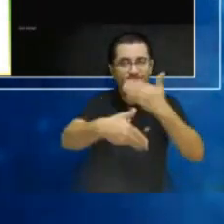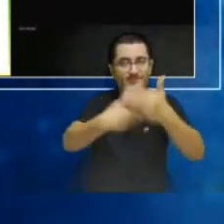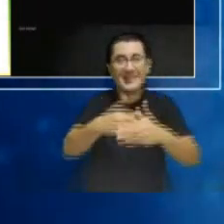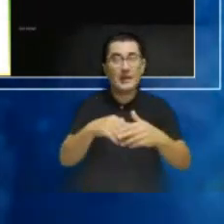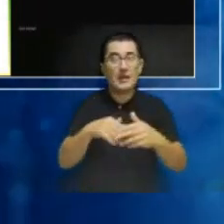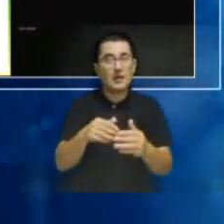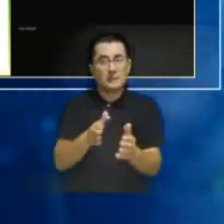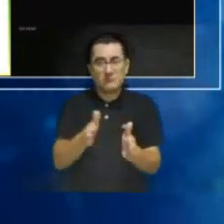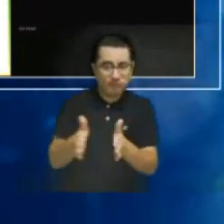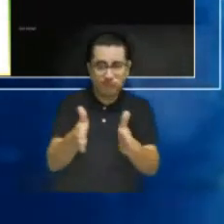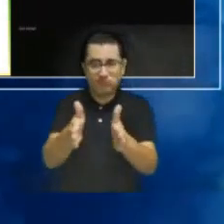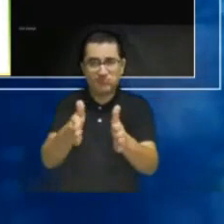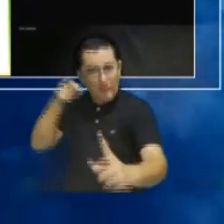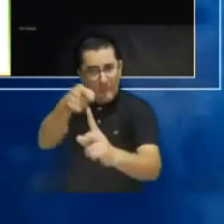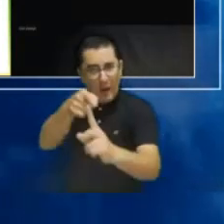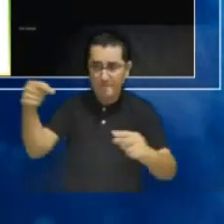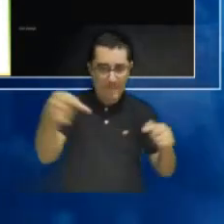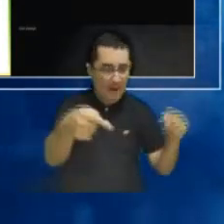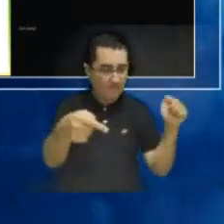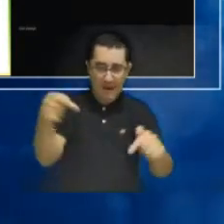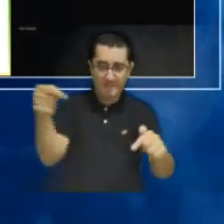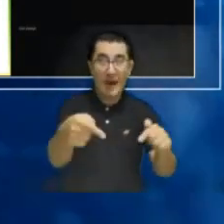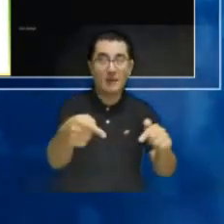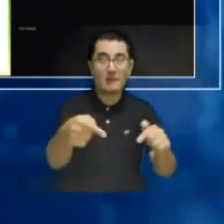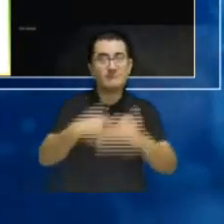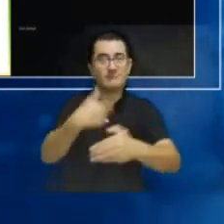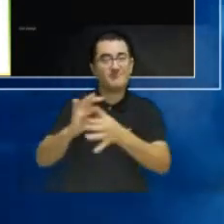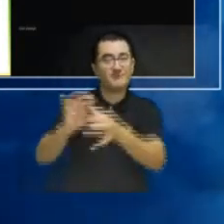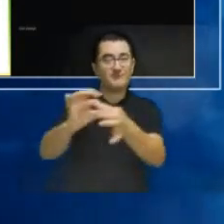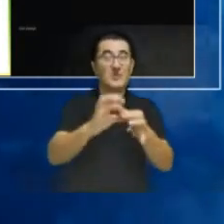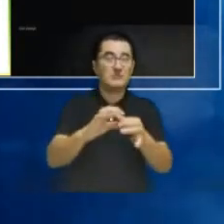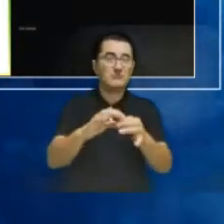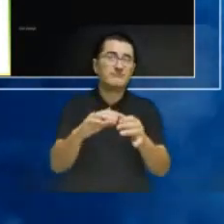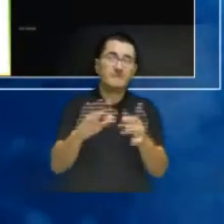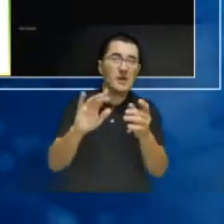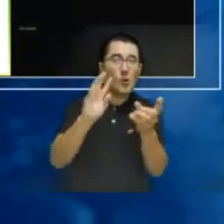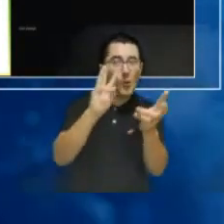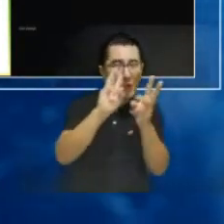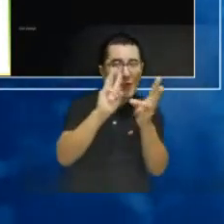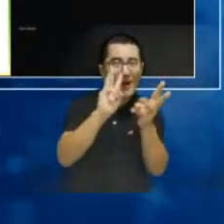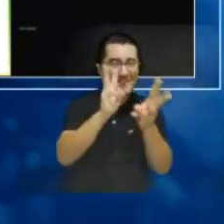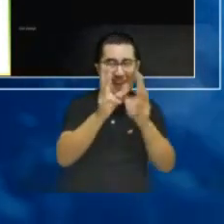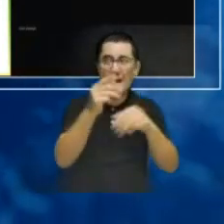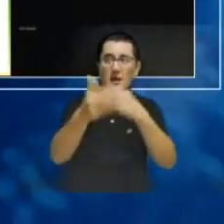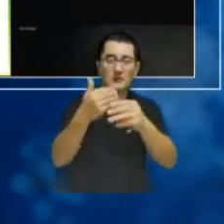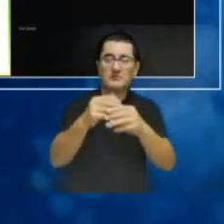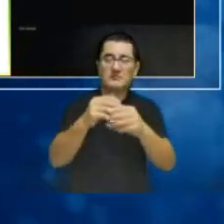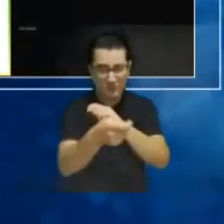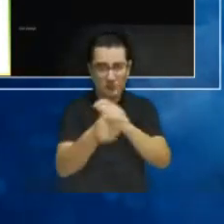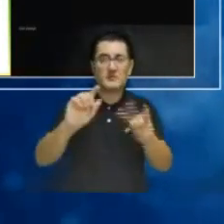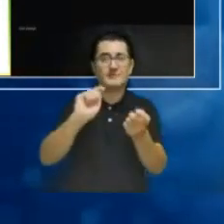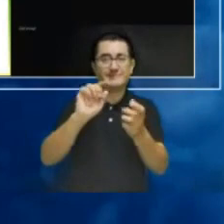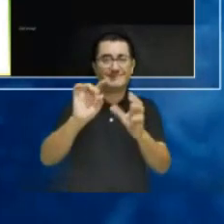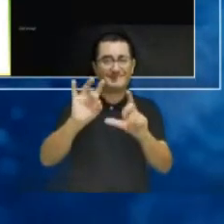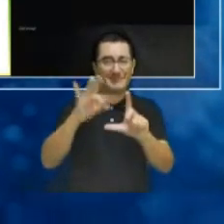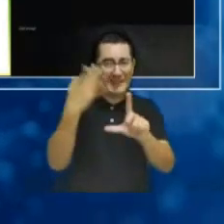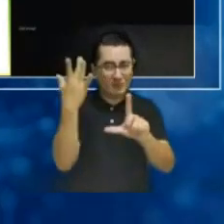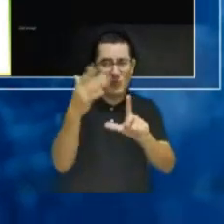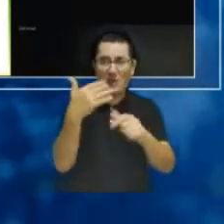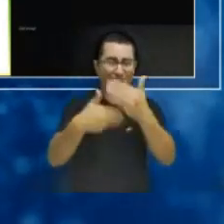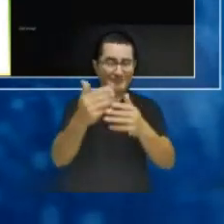the industry's 4.0. So we have their connectivity, we have their digital transformation, among many others.